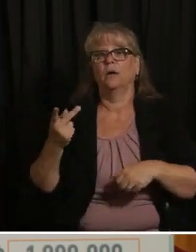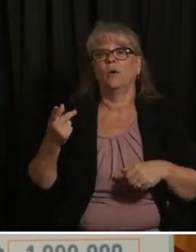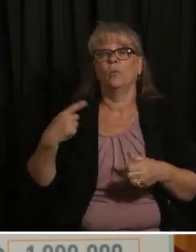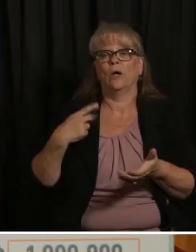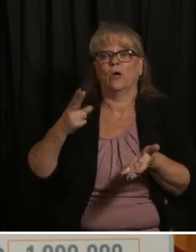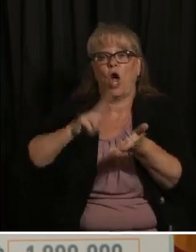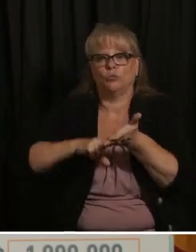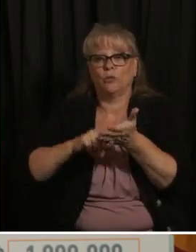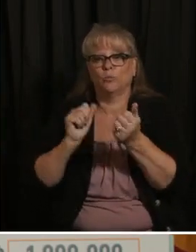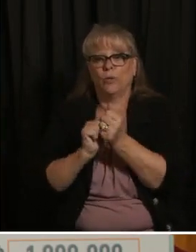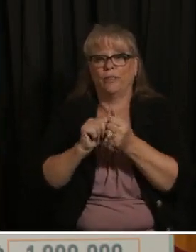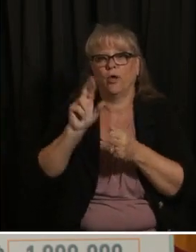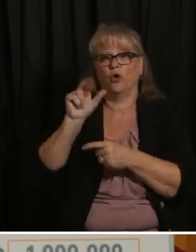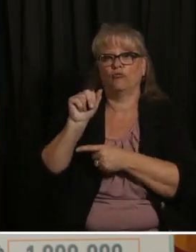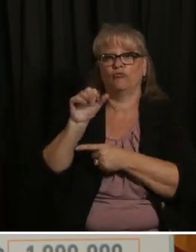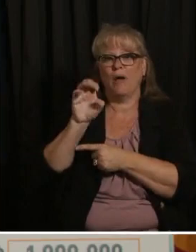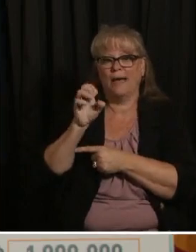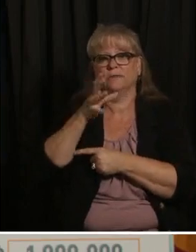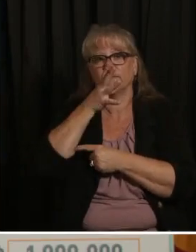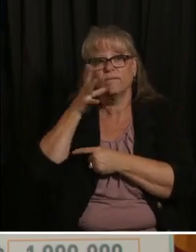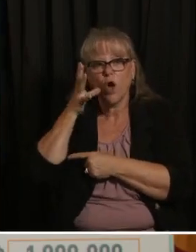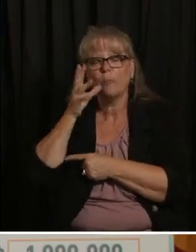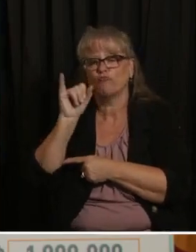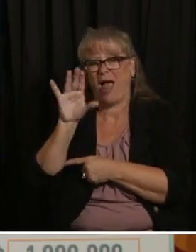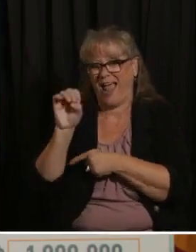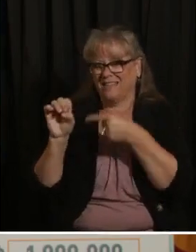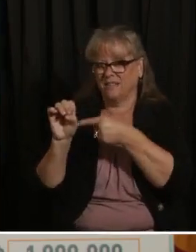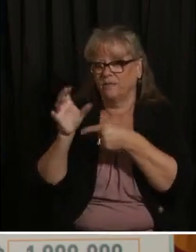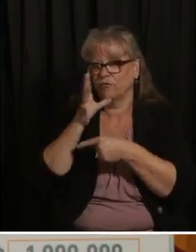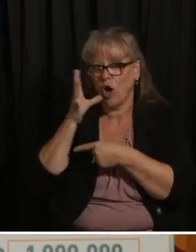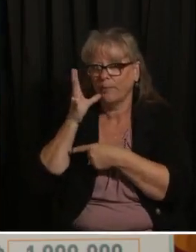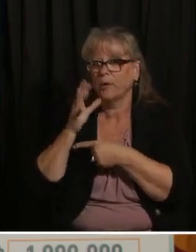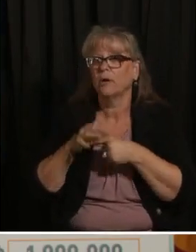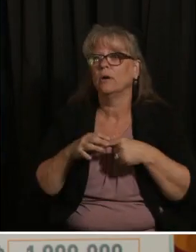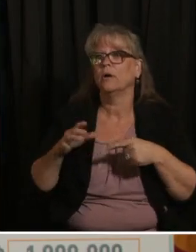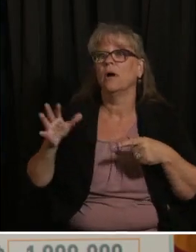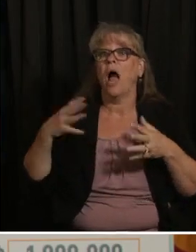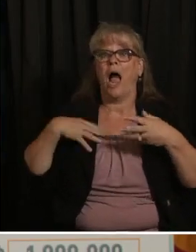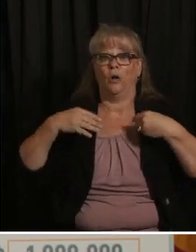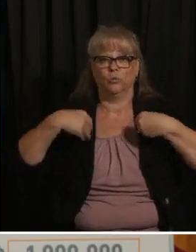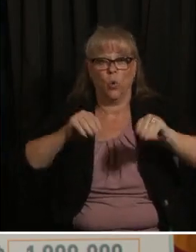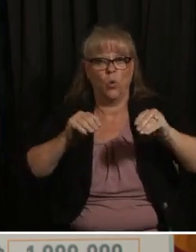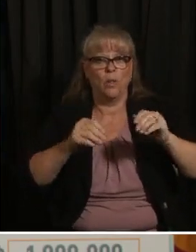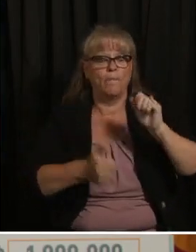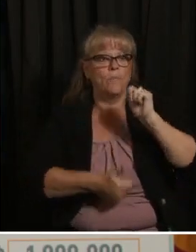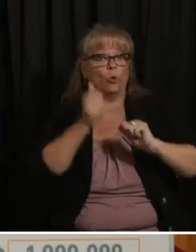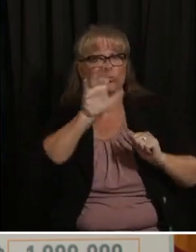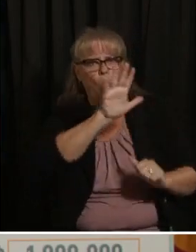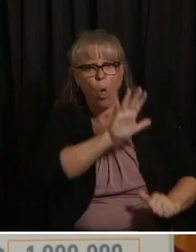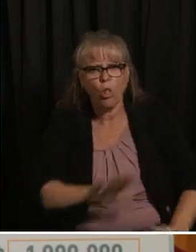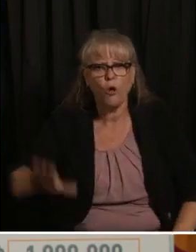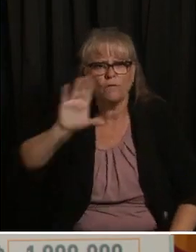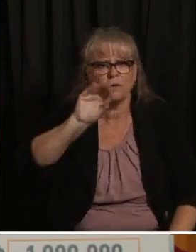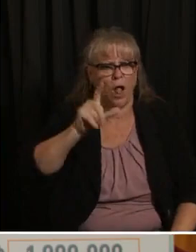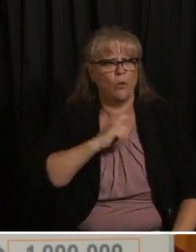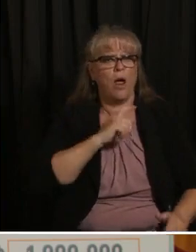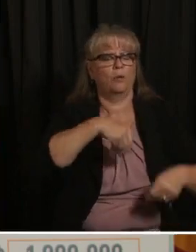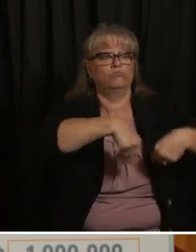rice for us we cook and freeze it it's sold in most of the grocery stores in Colorado today and the next